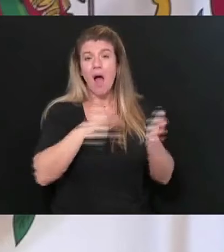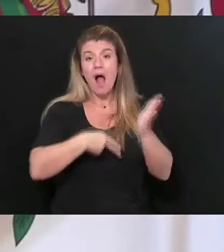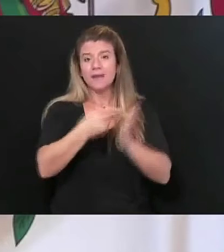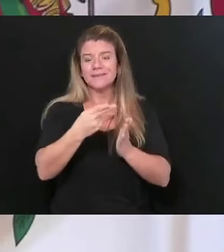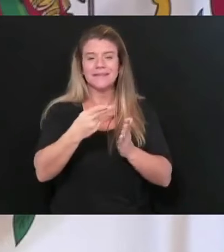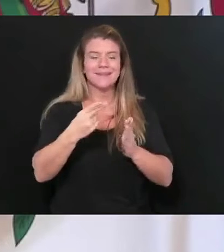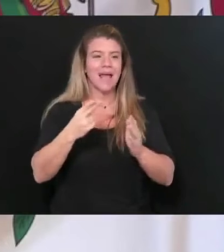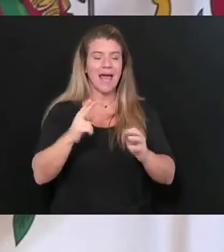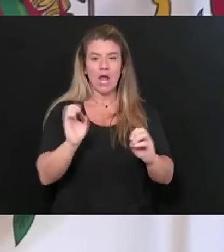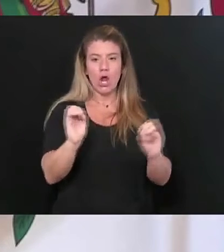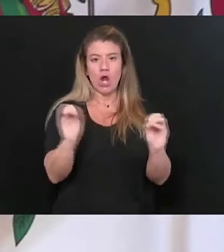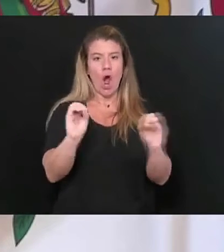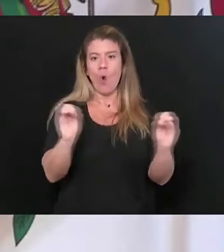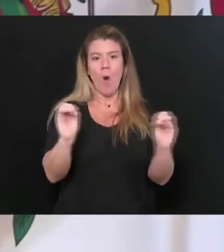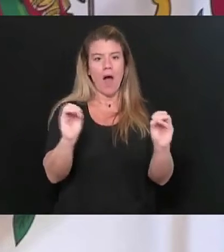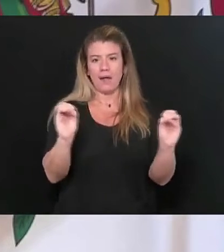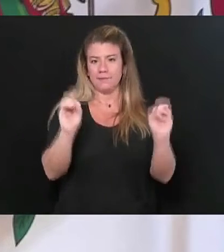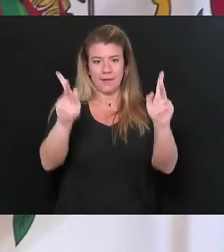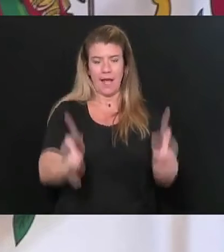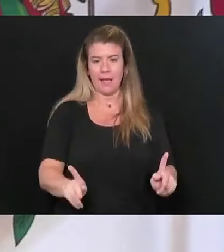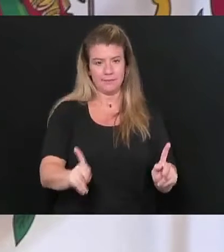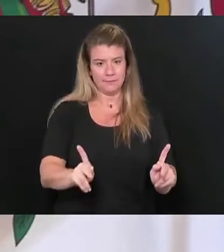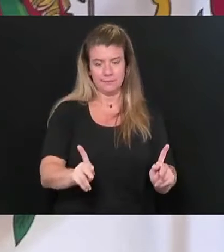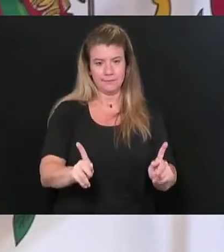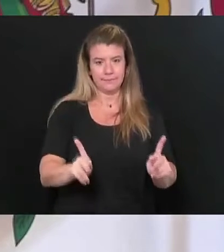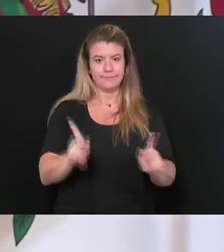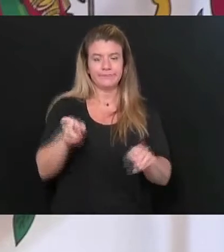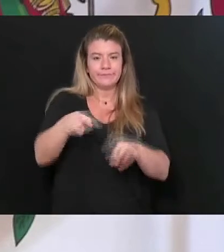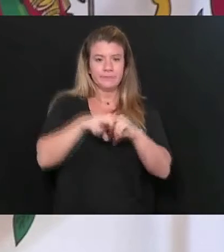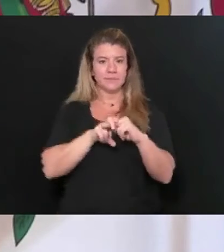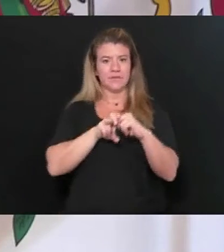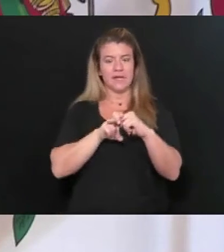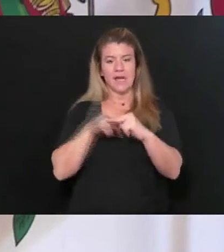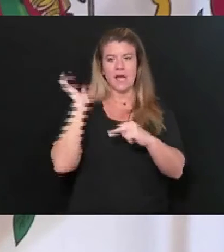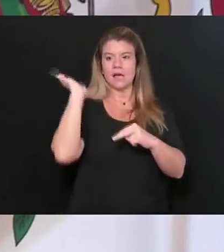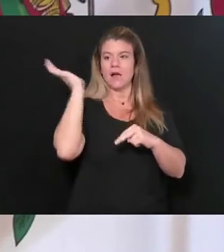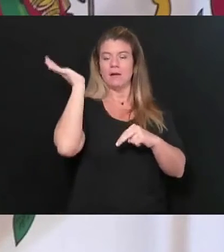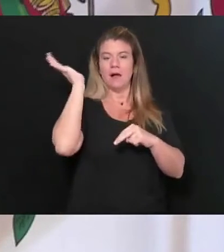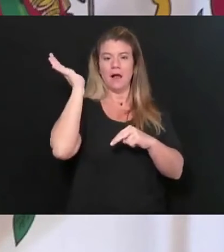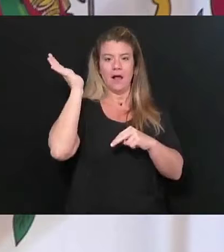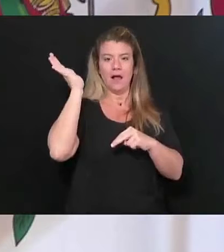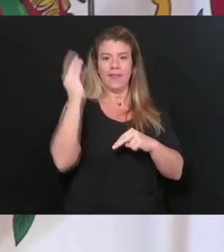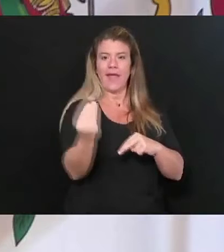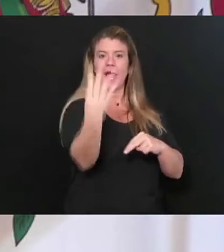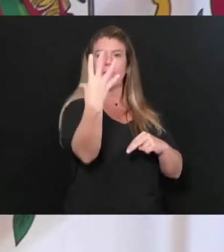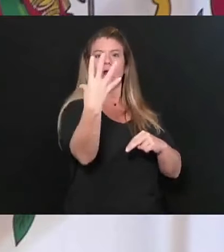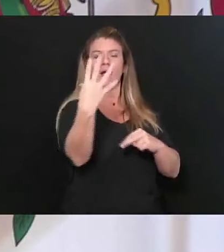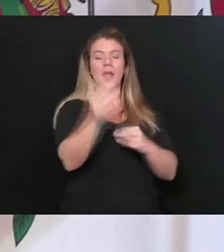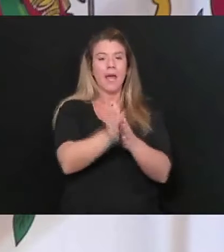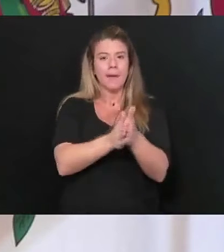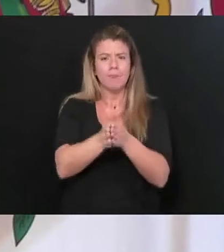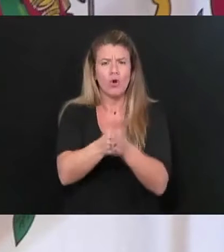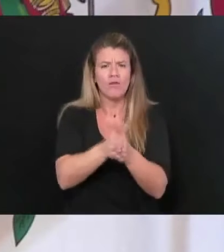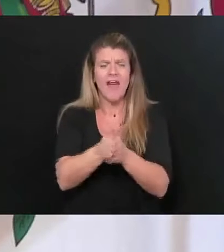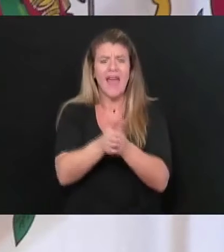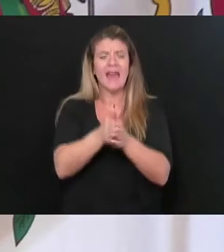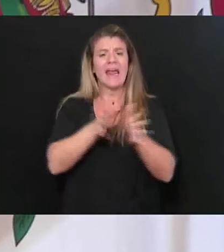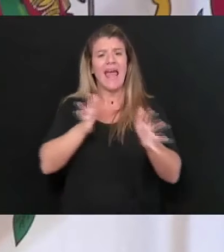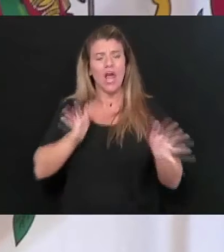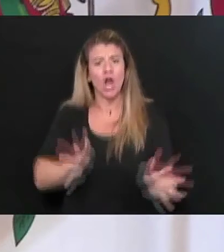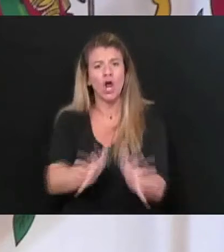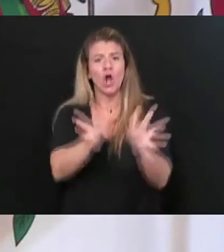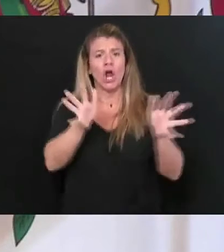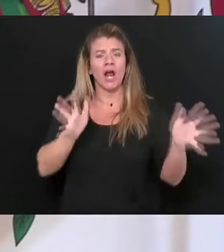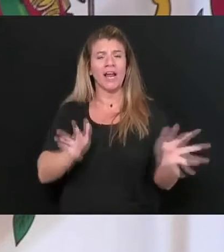that could sit in front of a camera and motivate and encourage and and remove the frustration